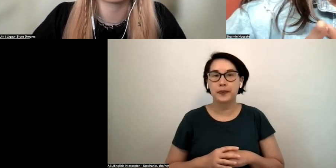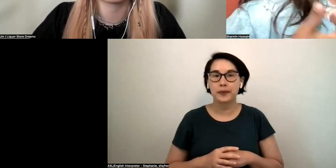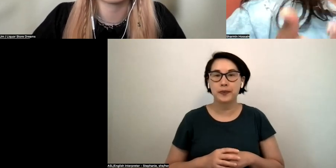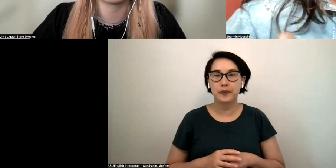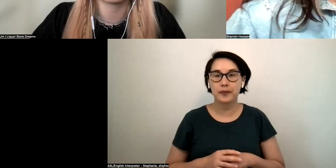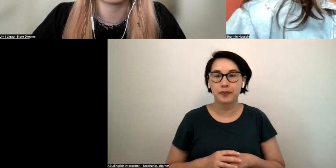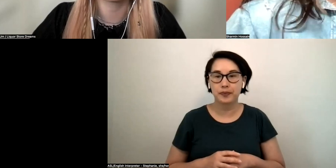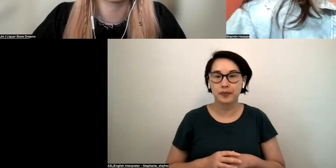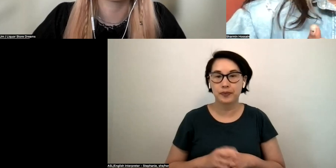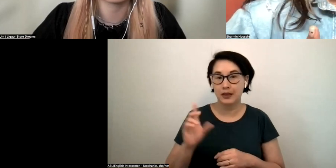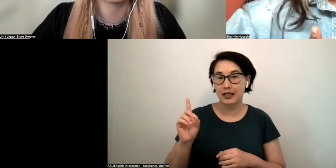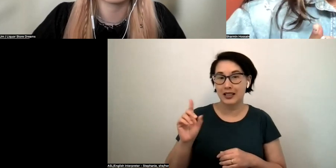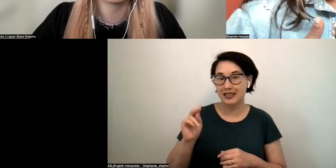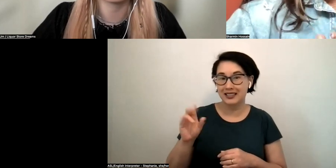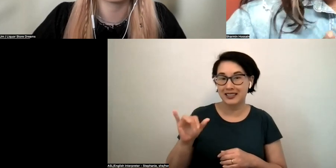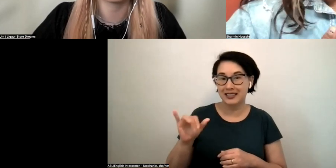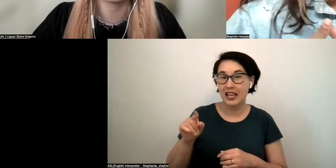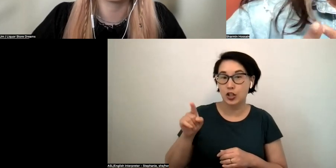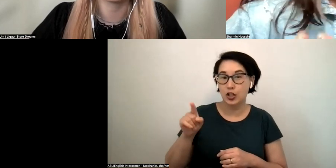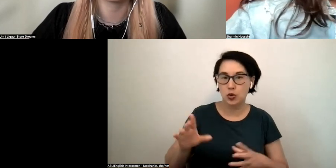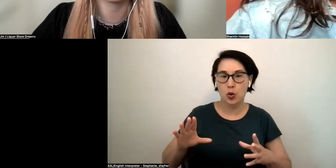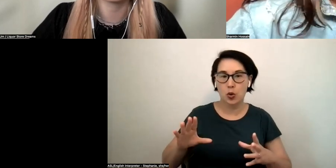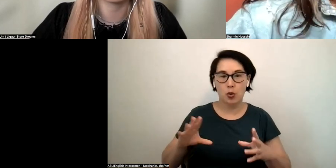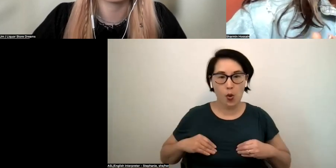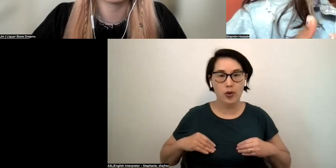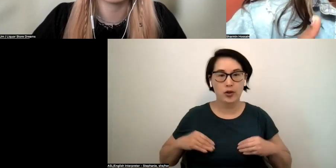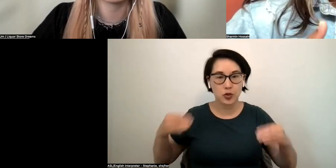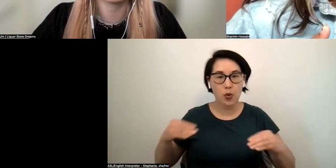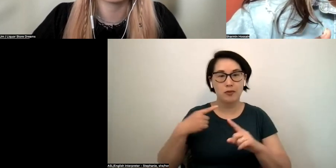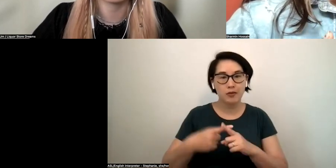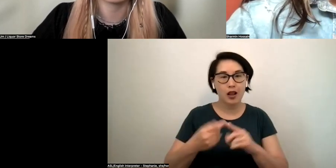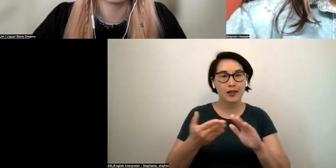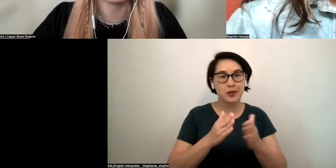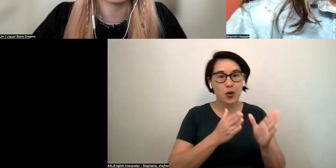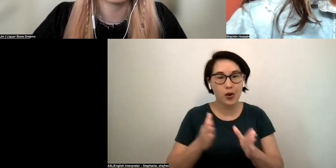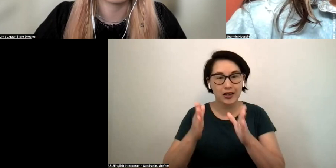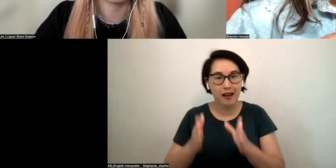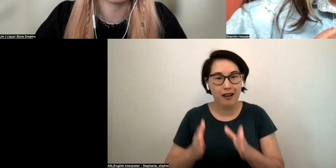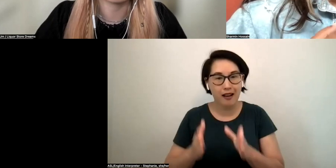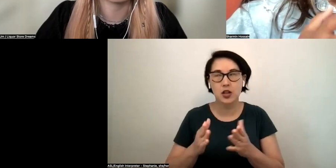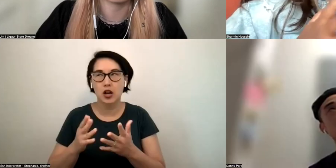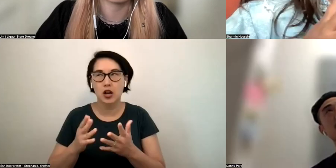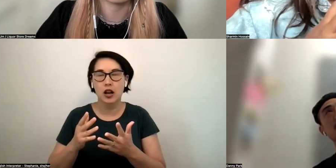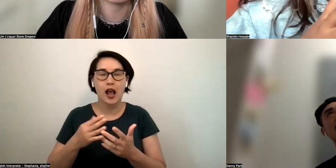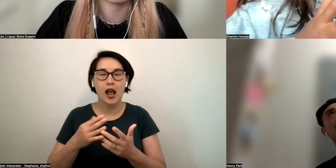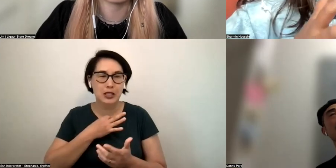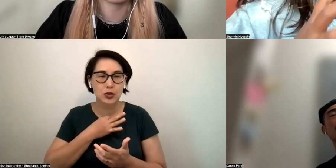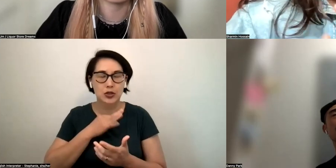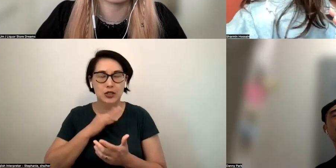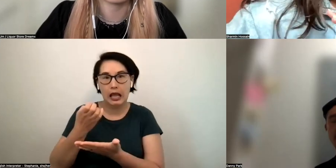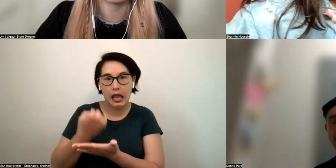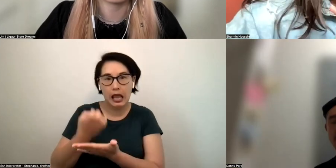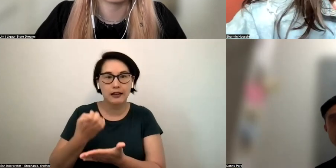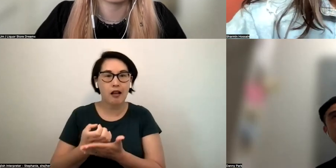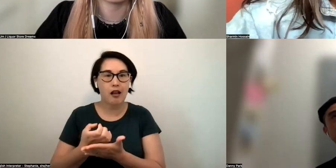as somebody who also navigates this as a store owner but also community organizer um with these economic relationships